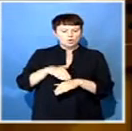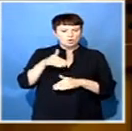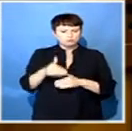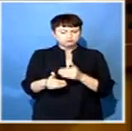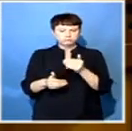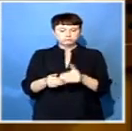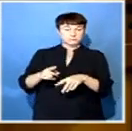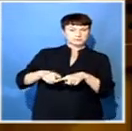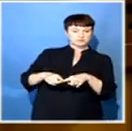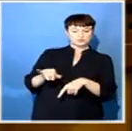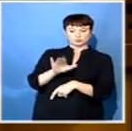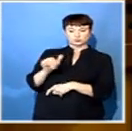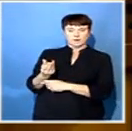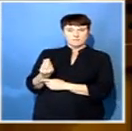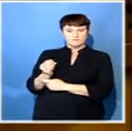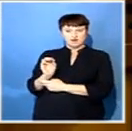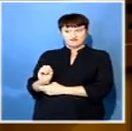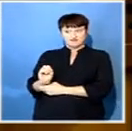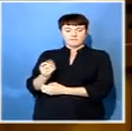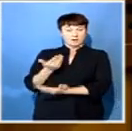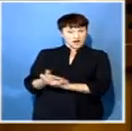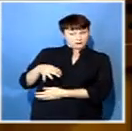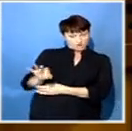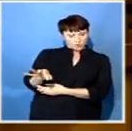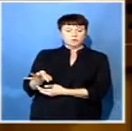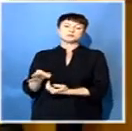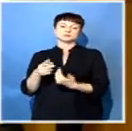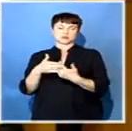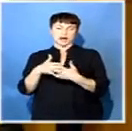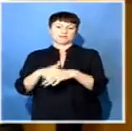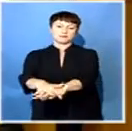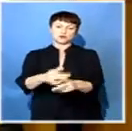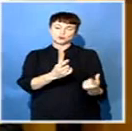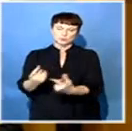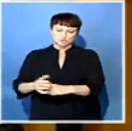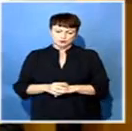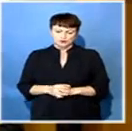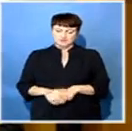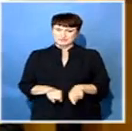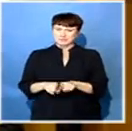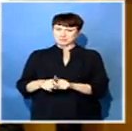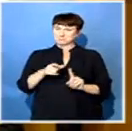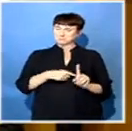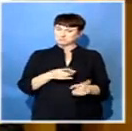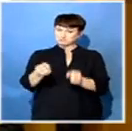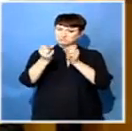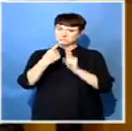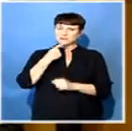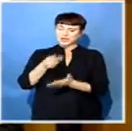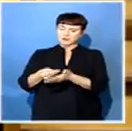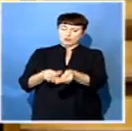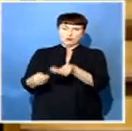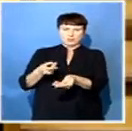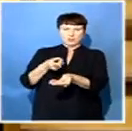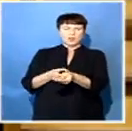that the country can afford. President Zuma spoke about progress in transforming the economy,